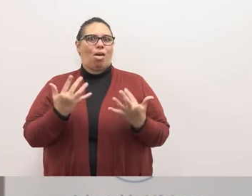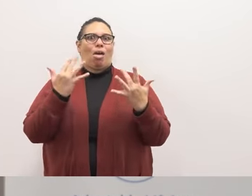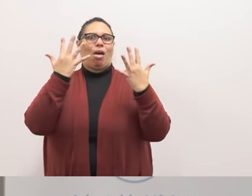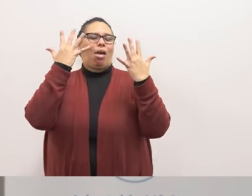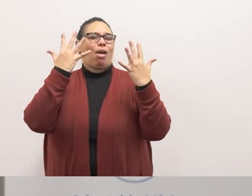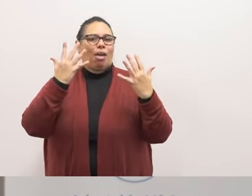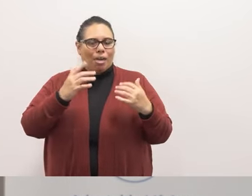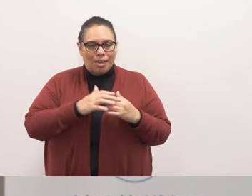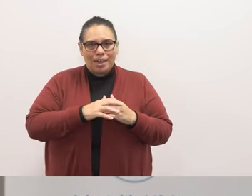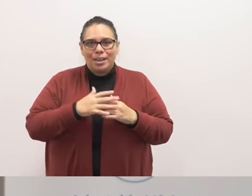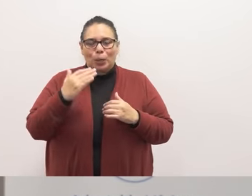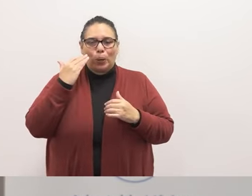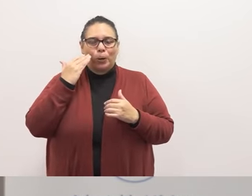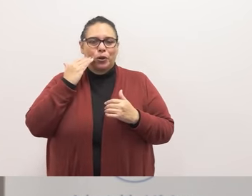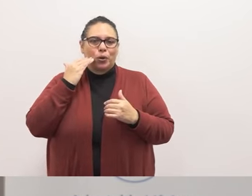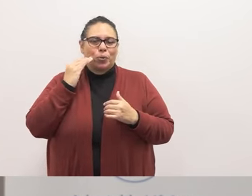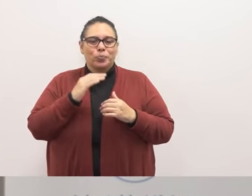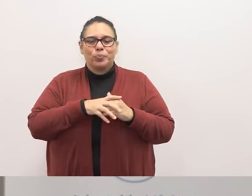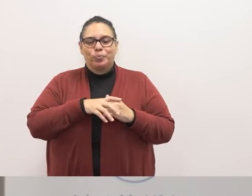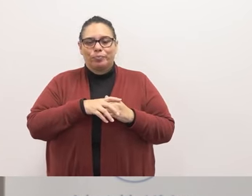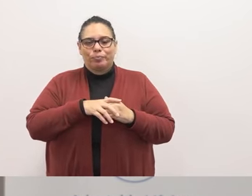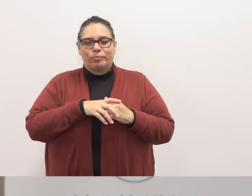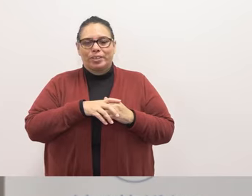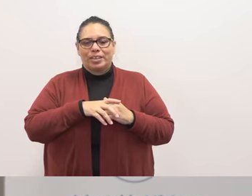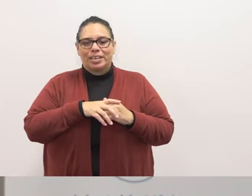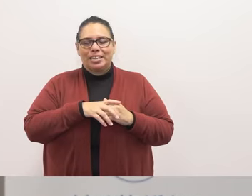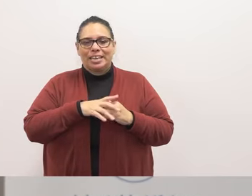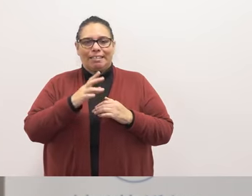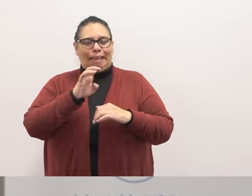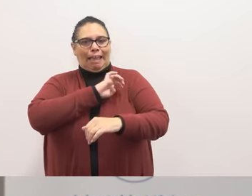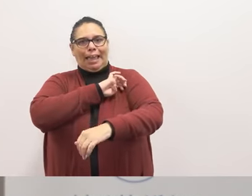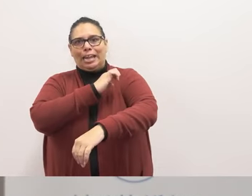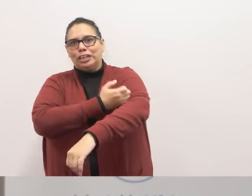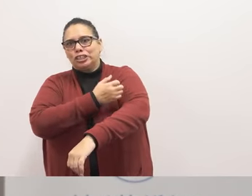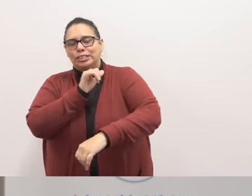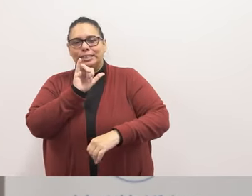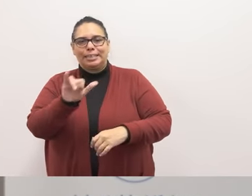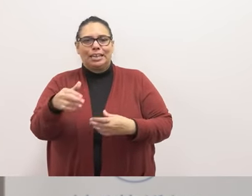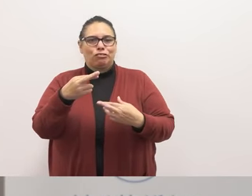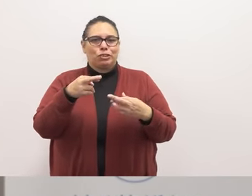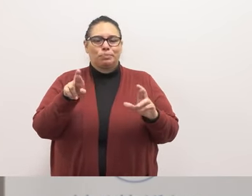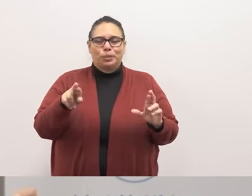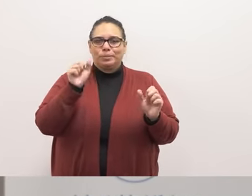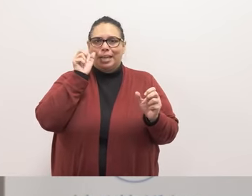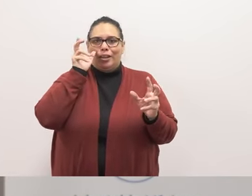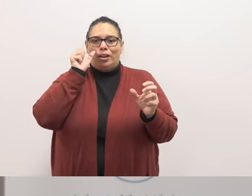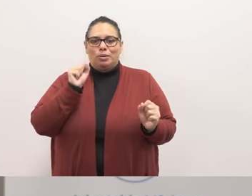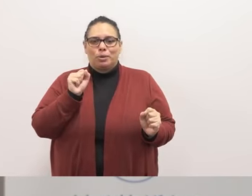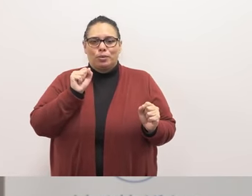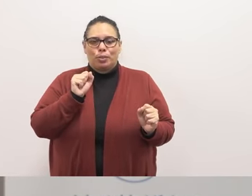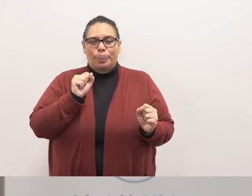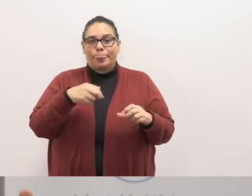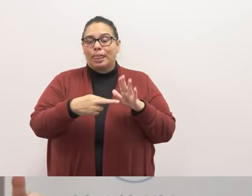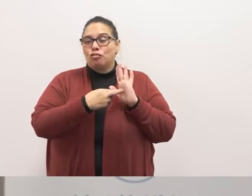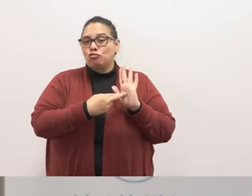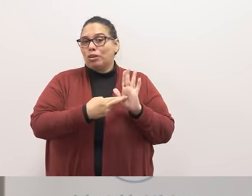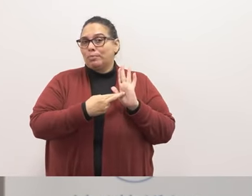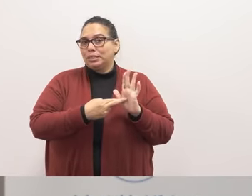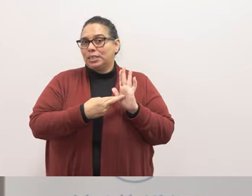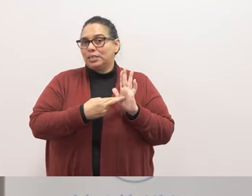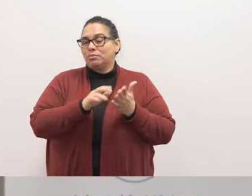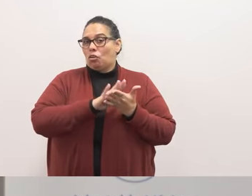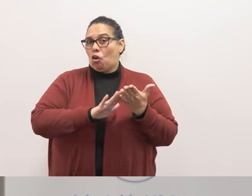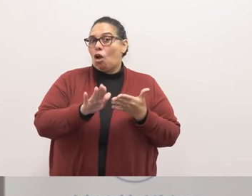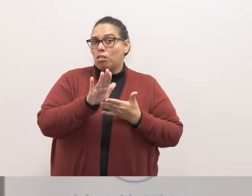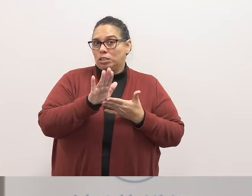electric the the just the um the energy in that room was absolutely incredible there were representative there were college